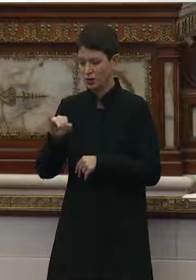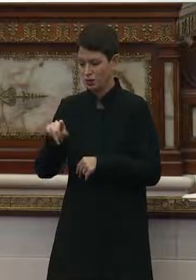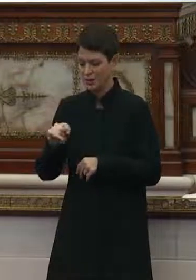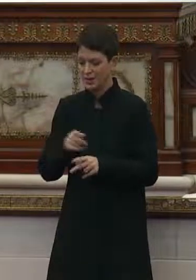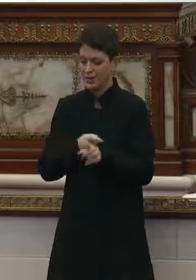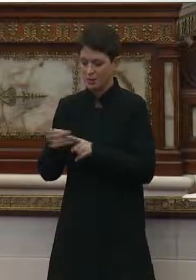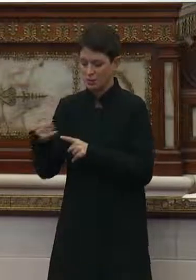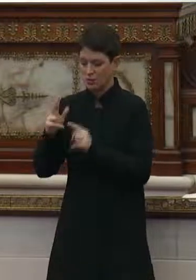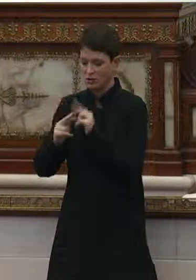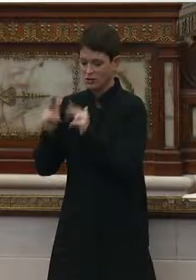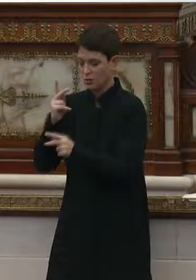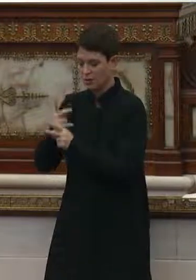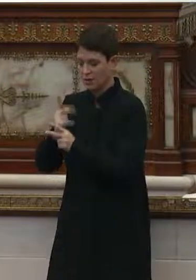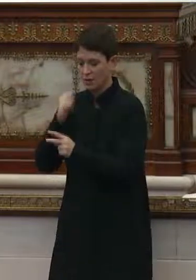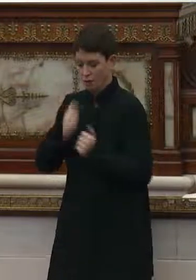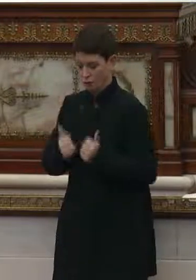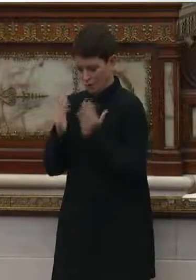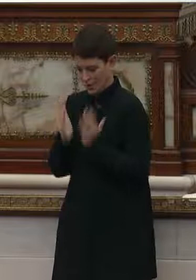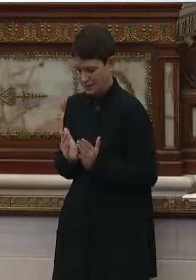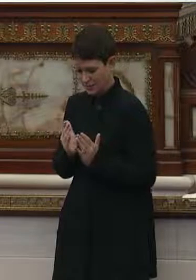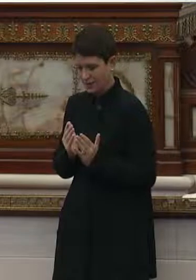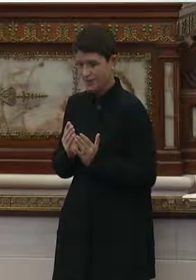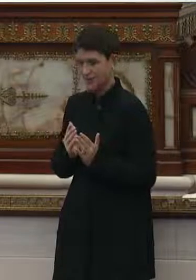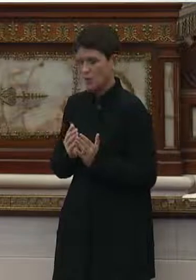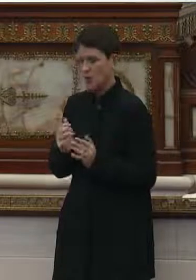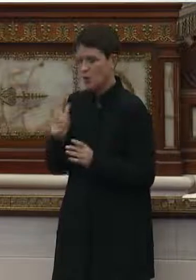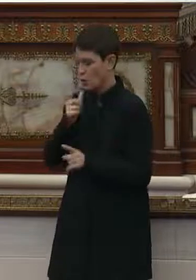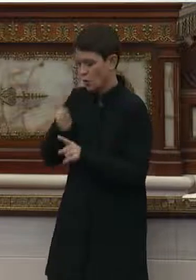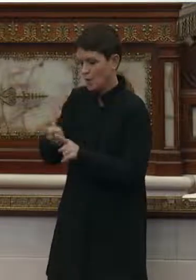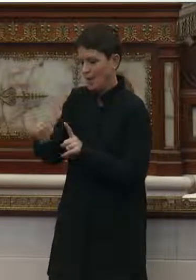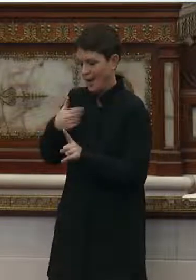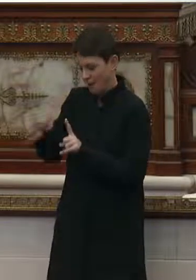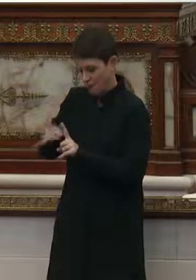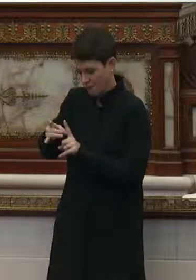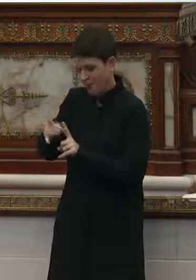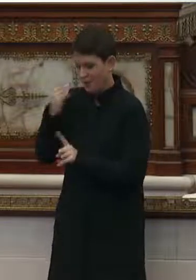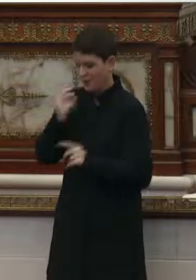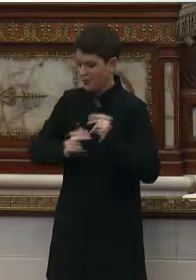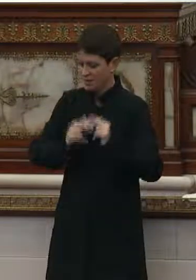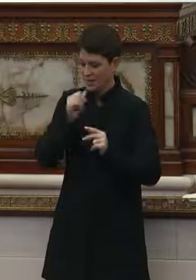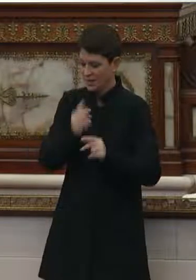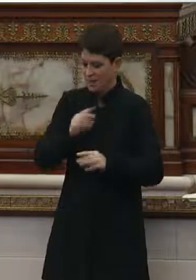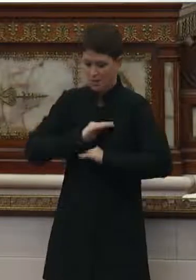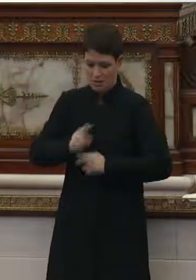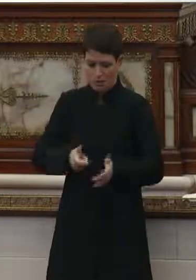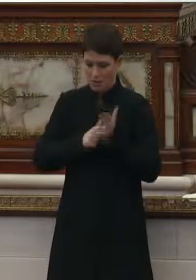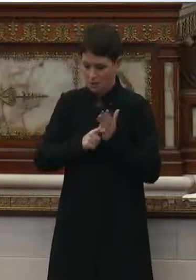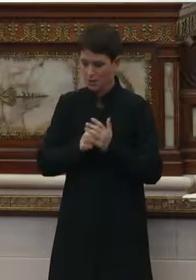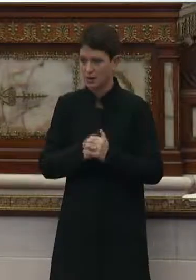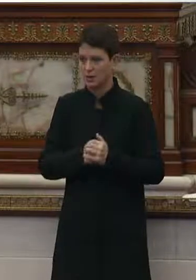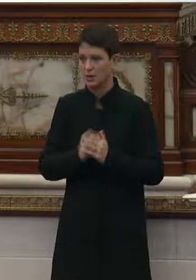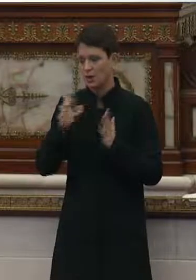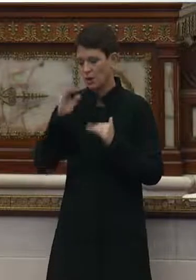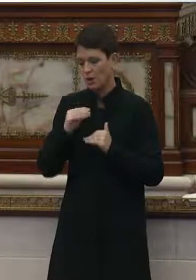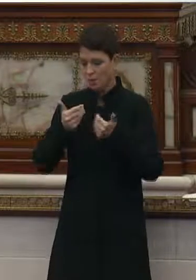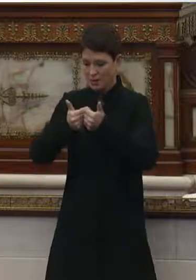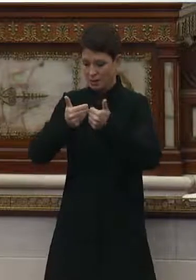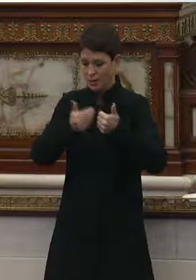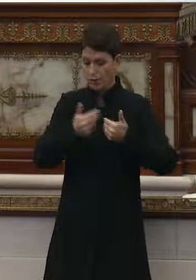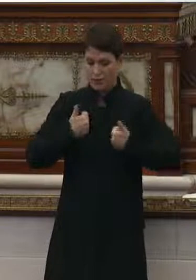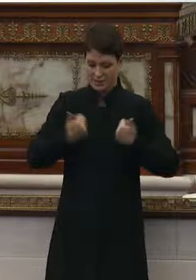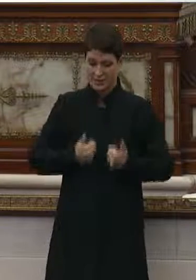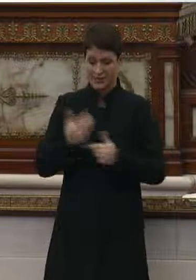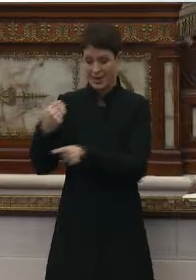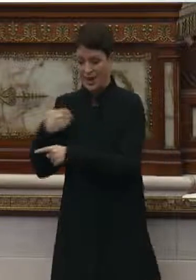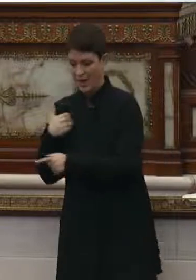specialized facility that can care for residents with COVID-19 if the facilities cannot meet these requirements. We hope that by separating residents